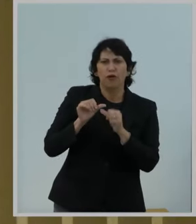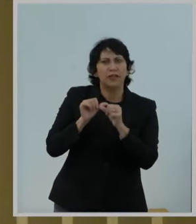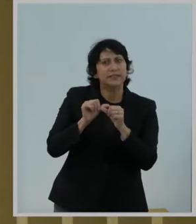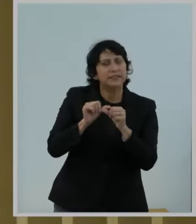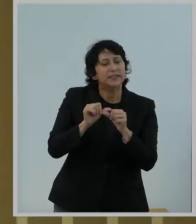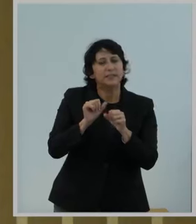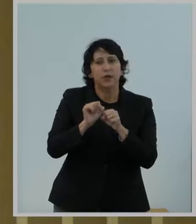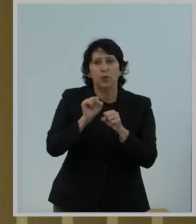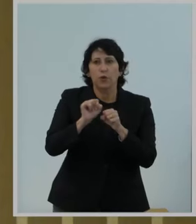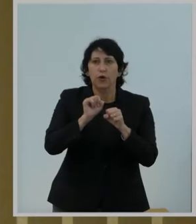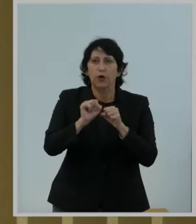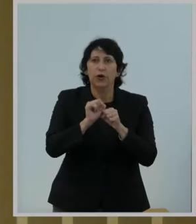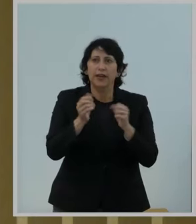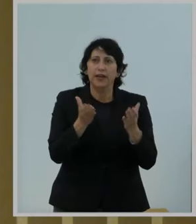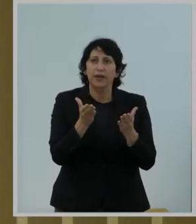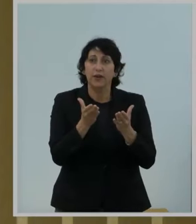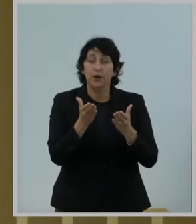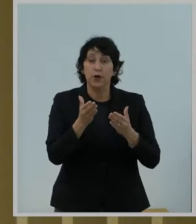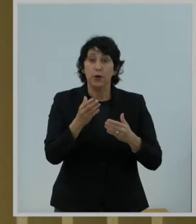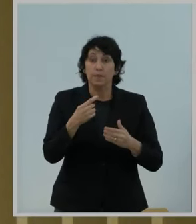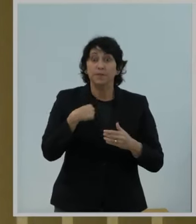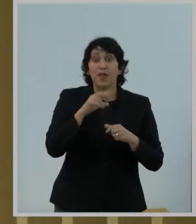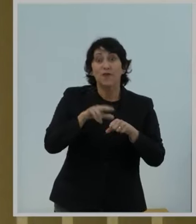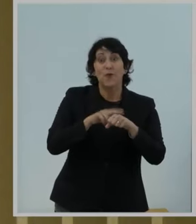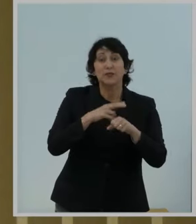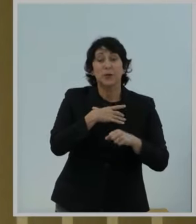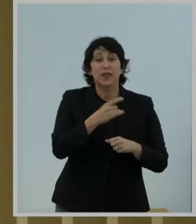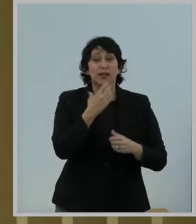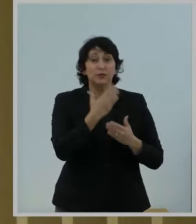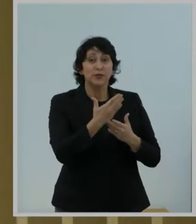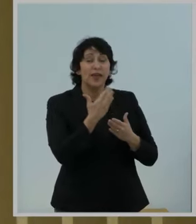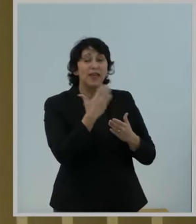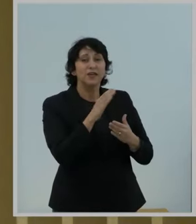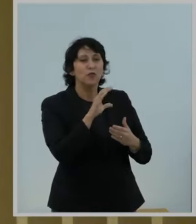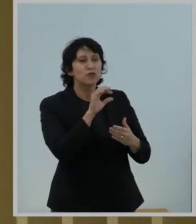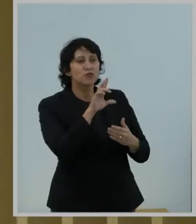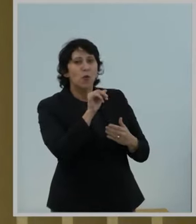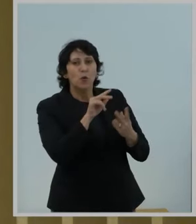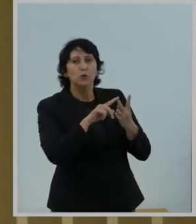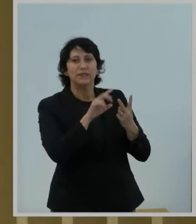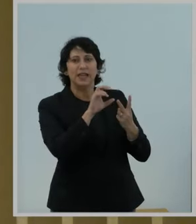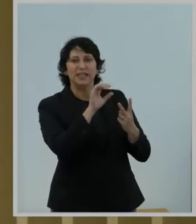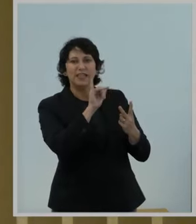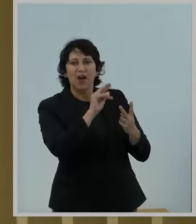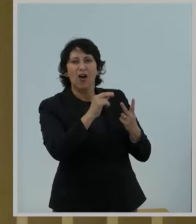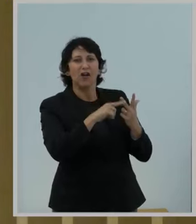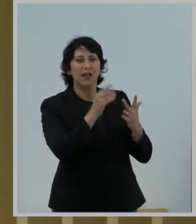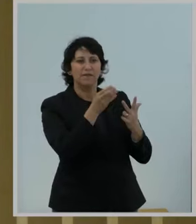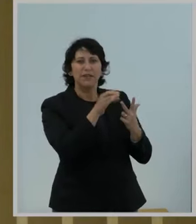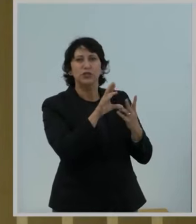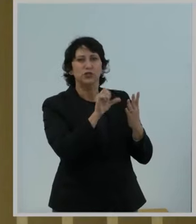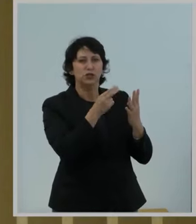work here. Of course, I'd like to thank Senators Rosen, Young, Fisher, Schatz, Congressman Bill Rackus,